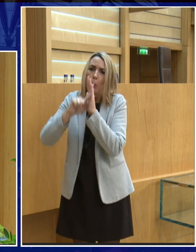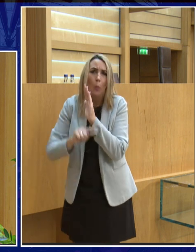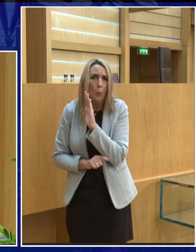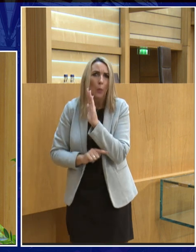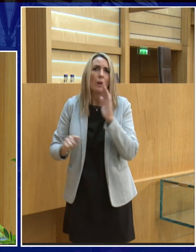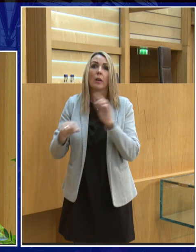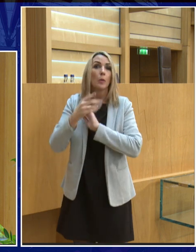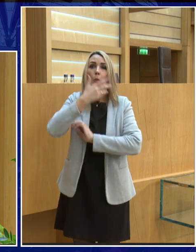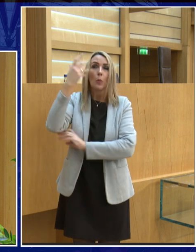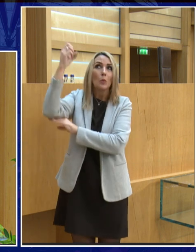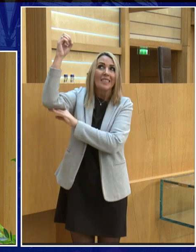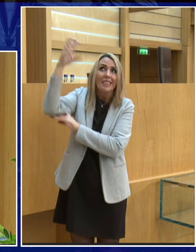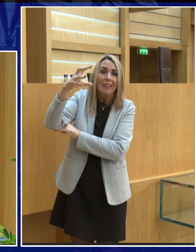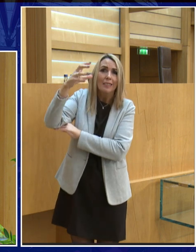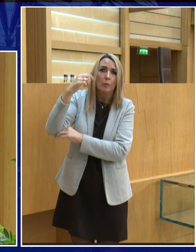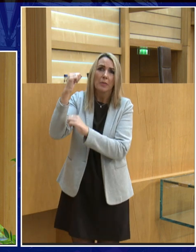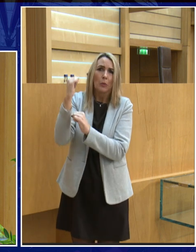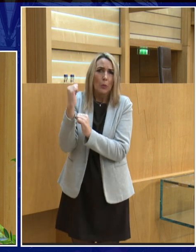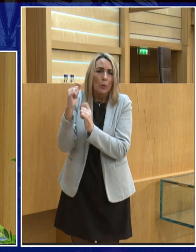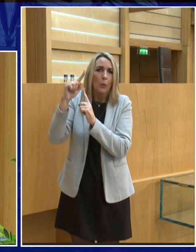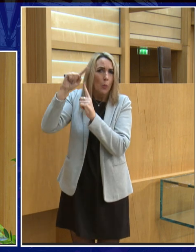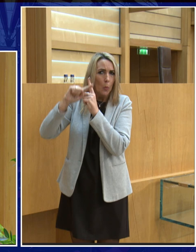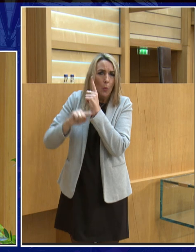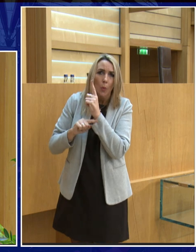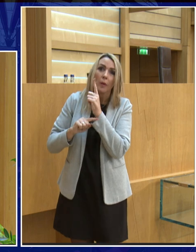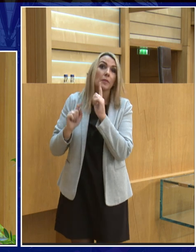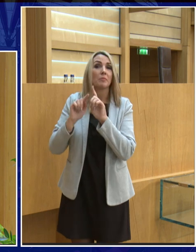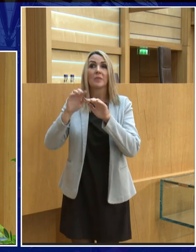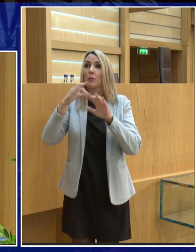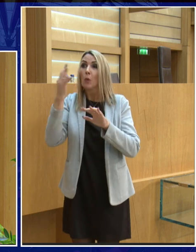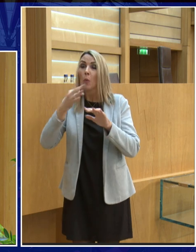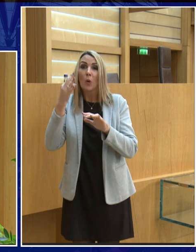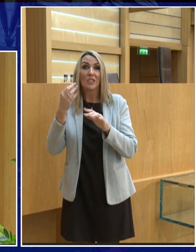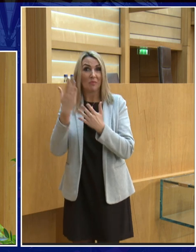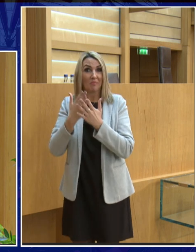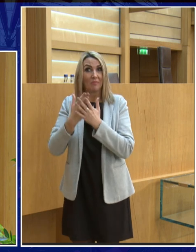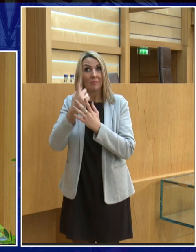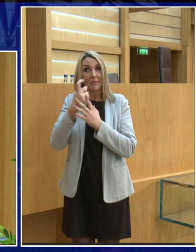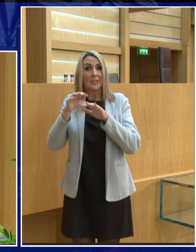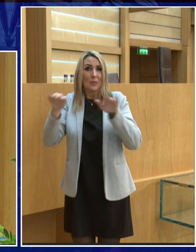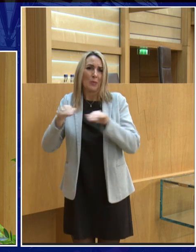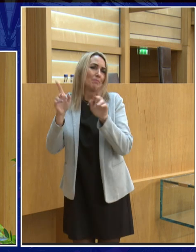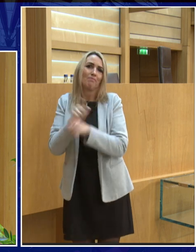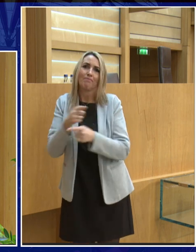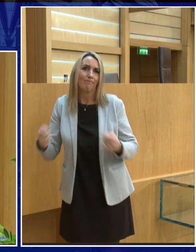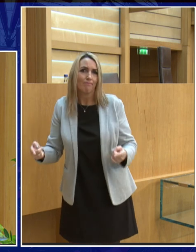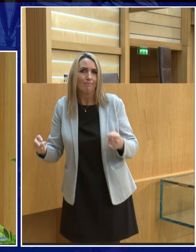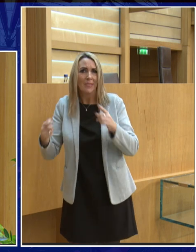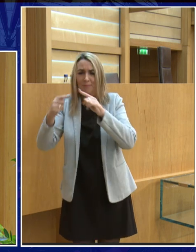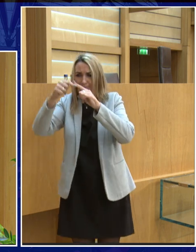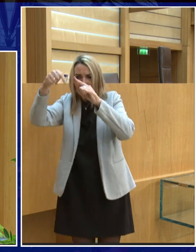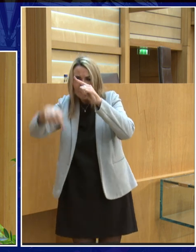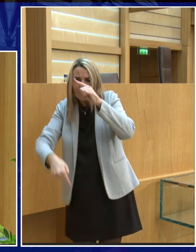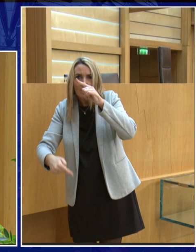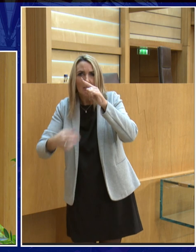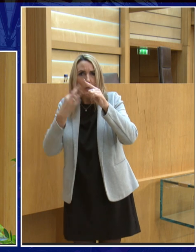sunlight those places are just incredibly cold so any water vapors or whiffing past that goes into those holes the water